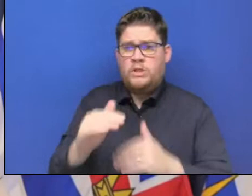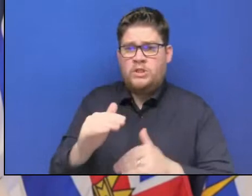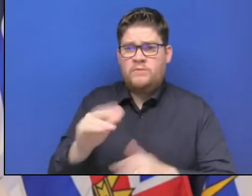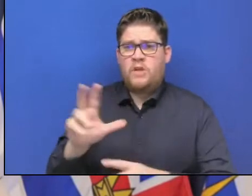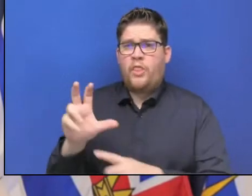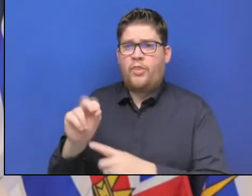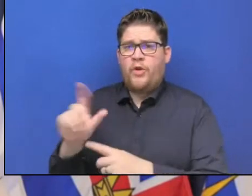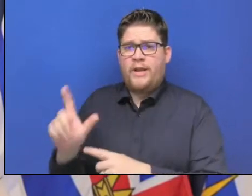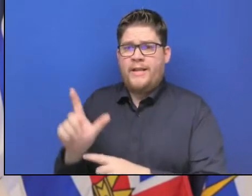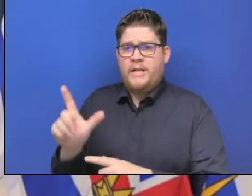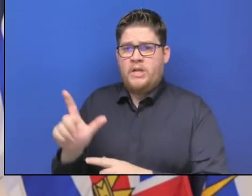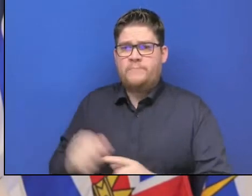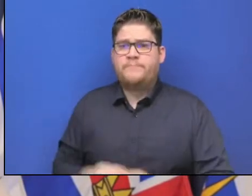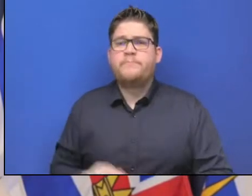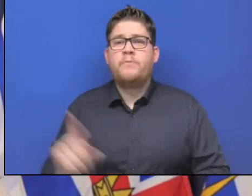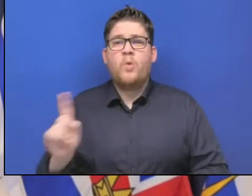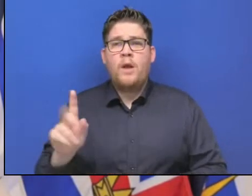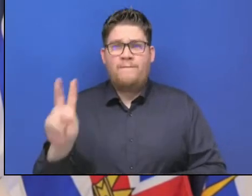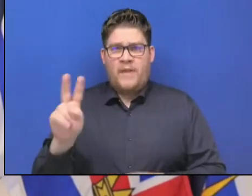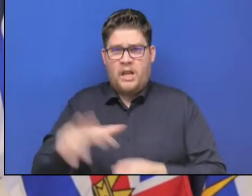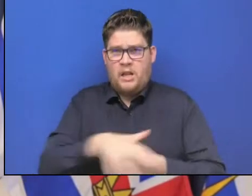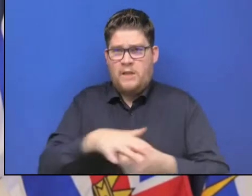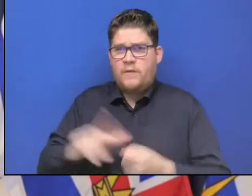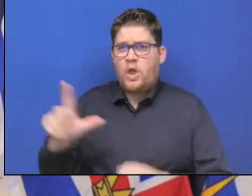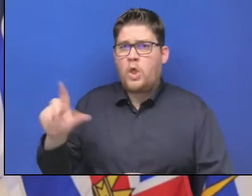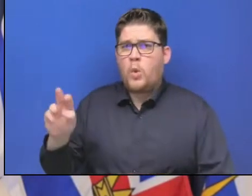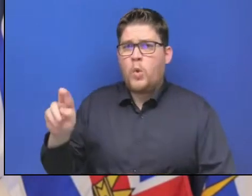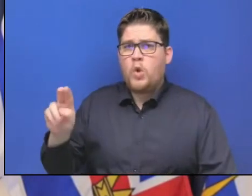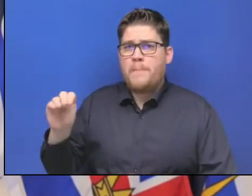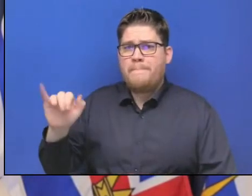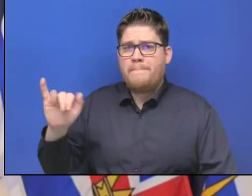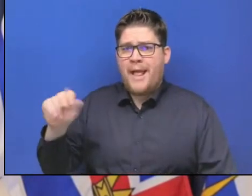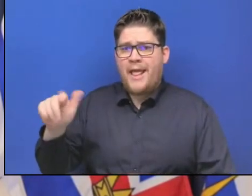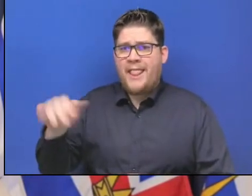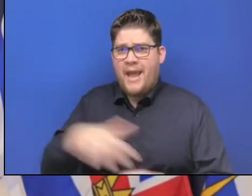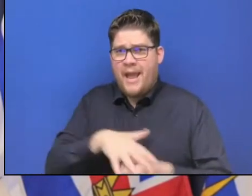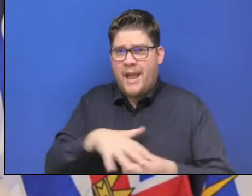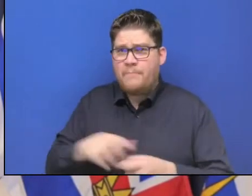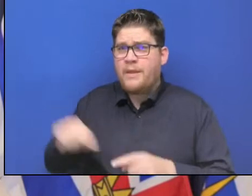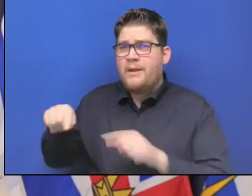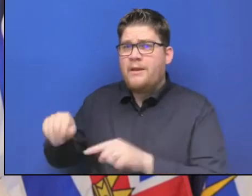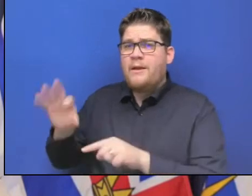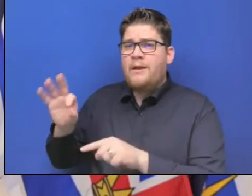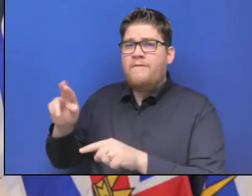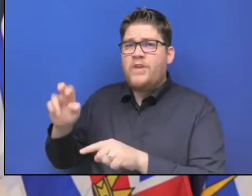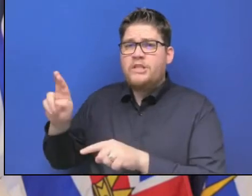Valley, everything west of Hope, Sunshine Coast,